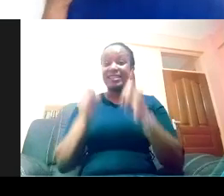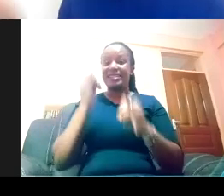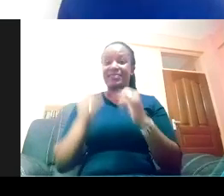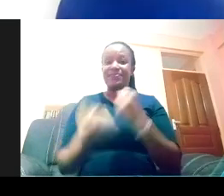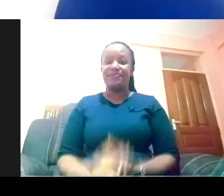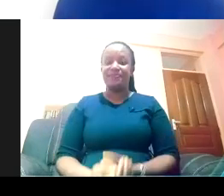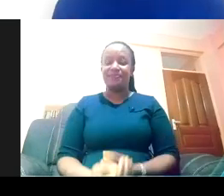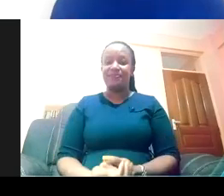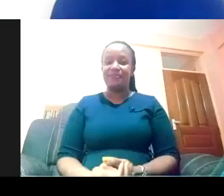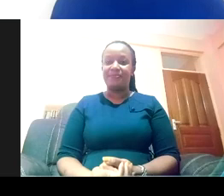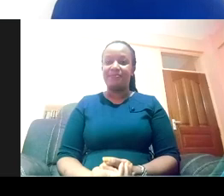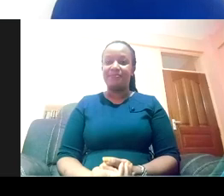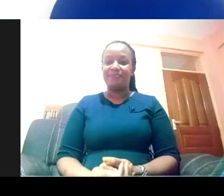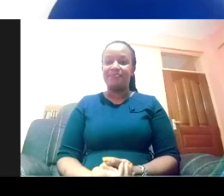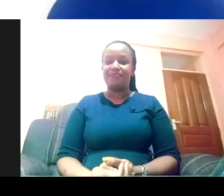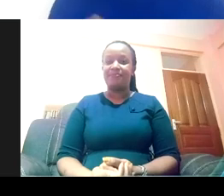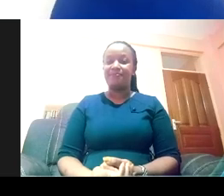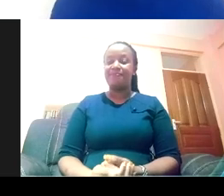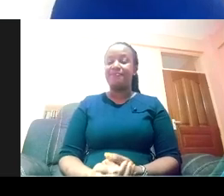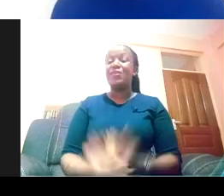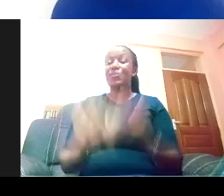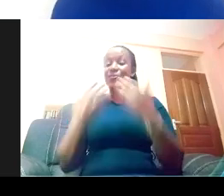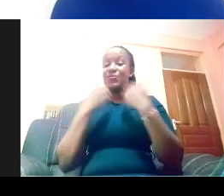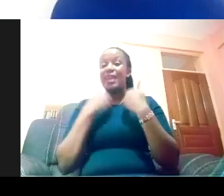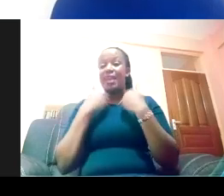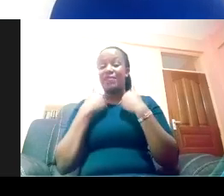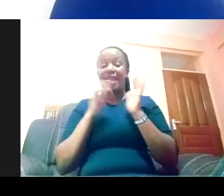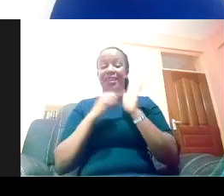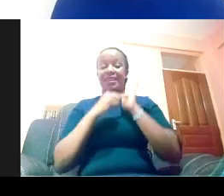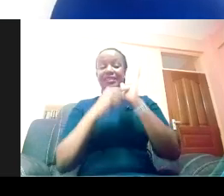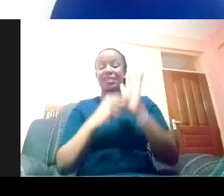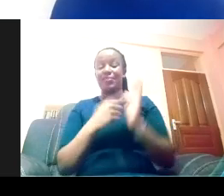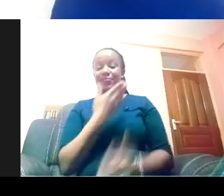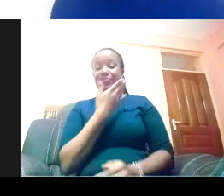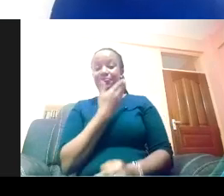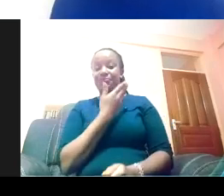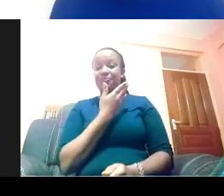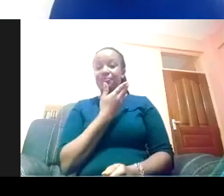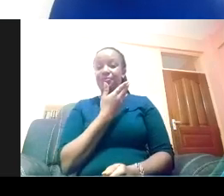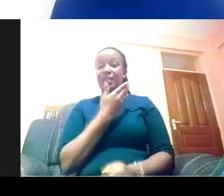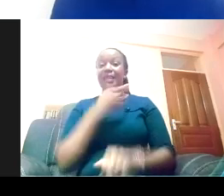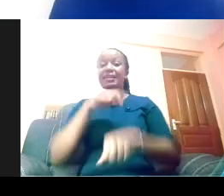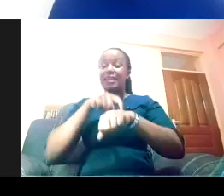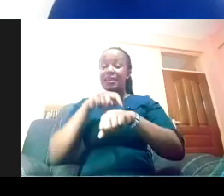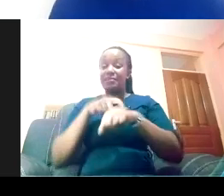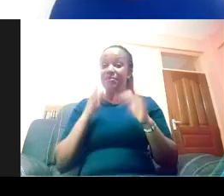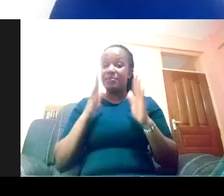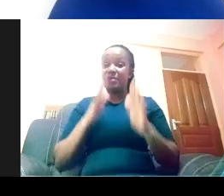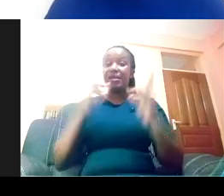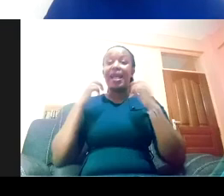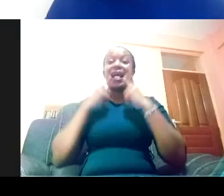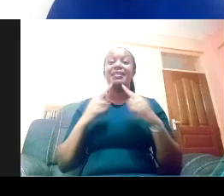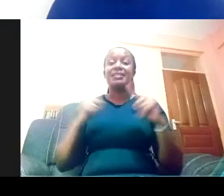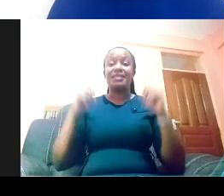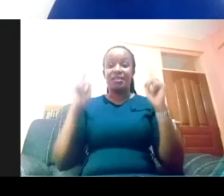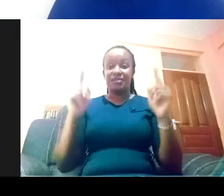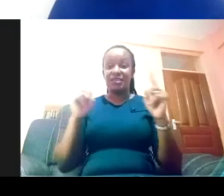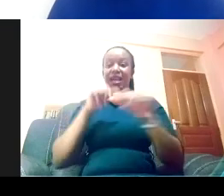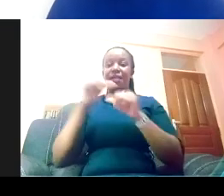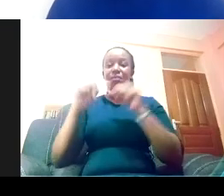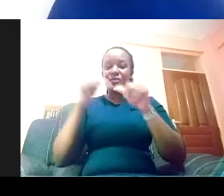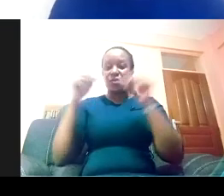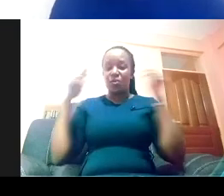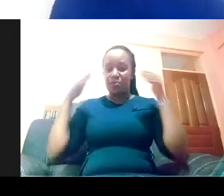And so this is an example. Unilever recently announced a wide-ranging set of commitments and